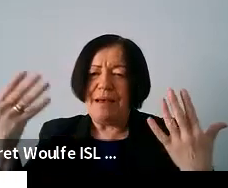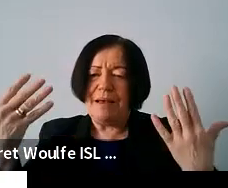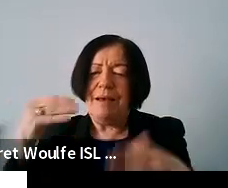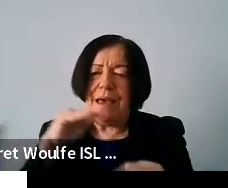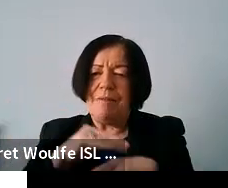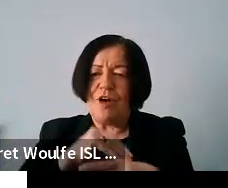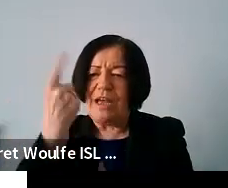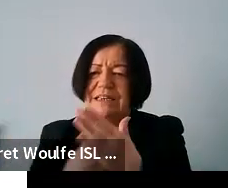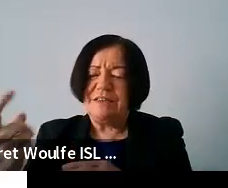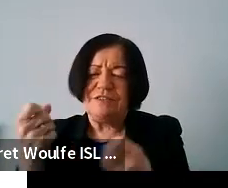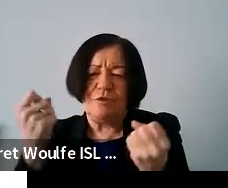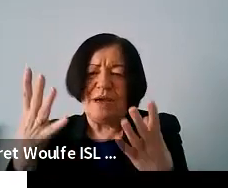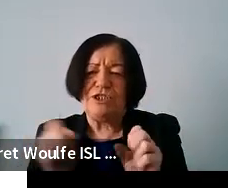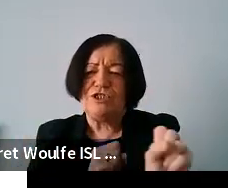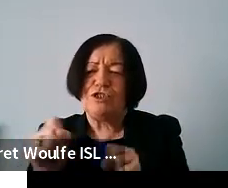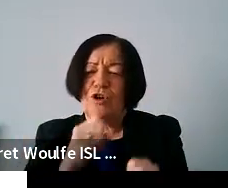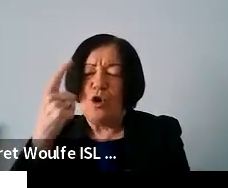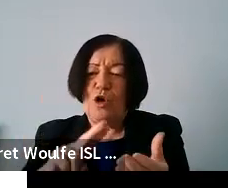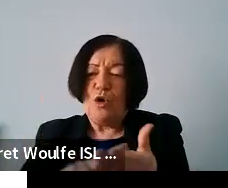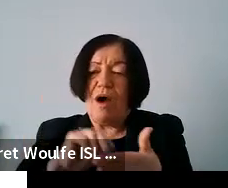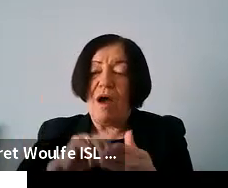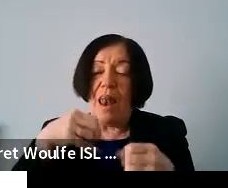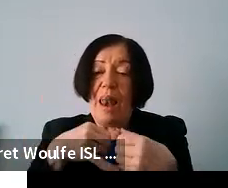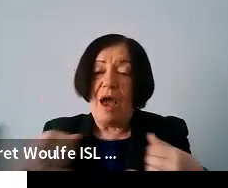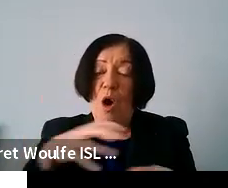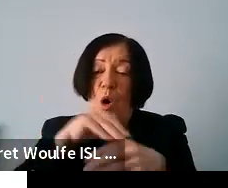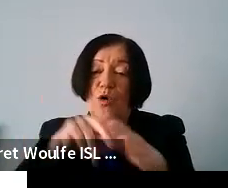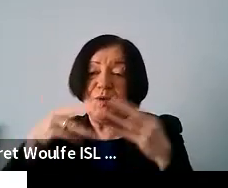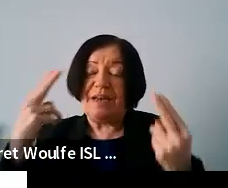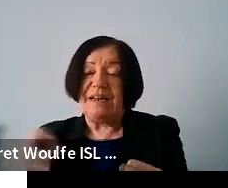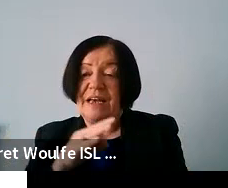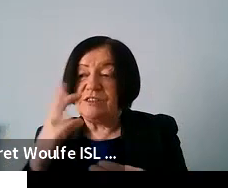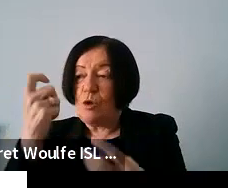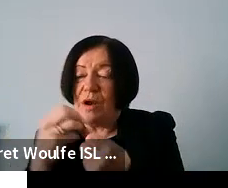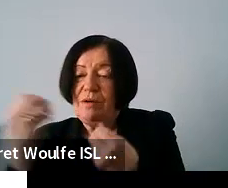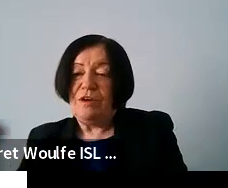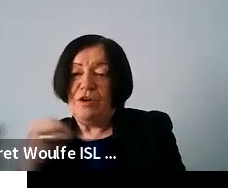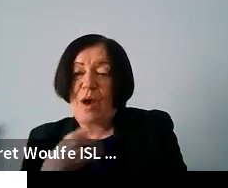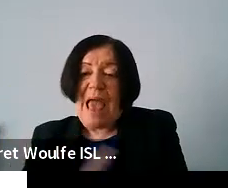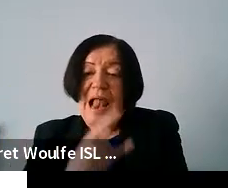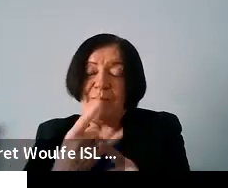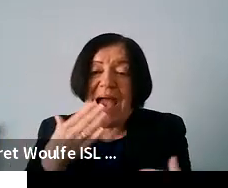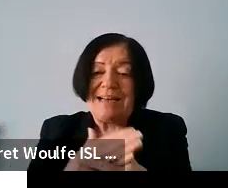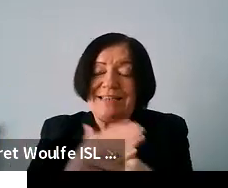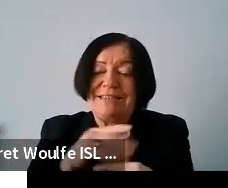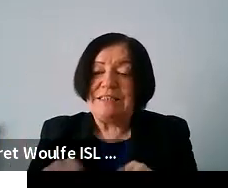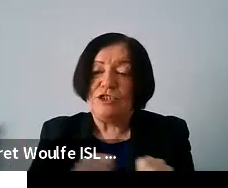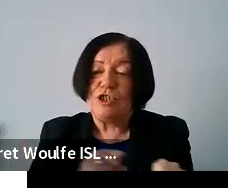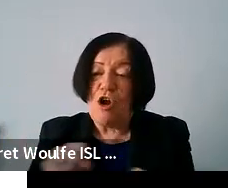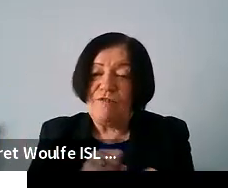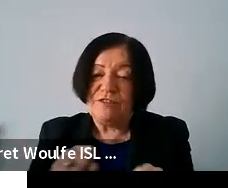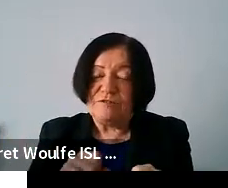so like so many services that can only be used online older people who need to get somebody else to help them access these services